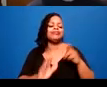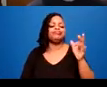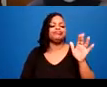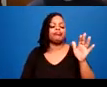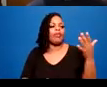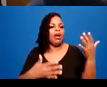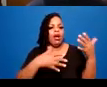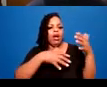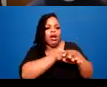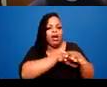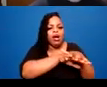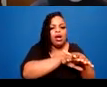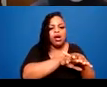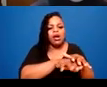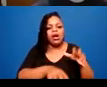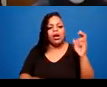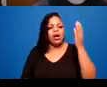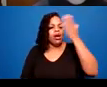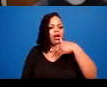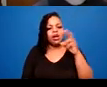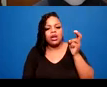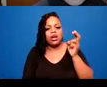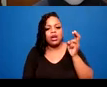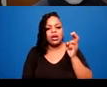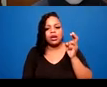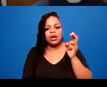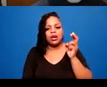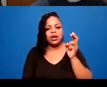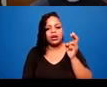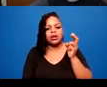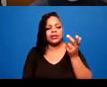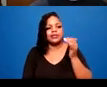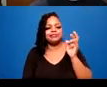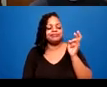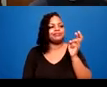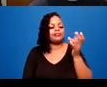radar helped them survive or get through a situation better than being noticed.